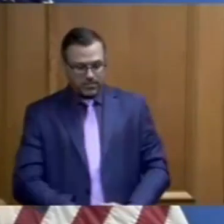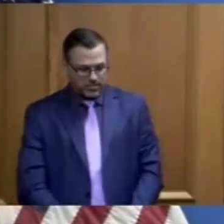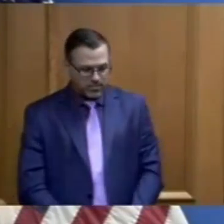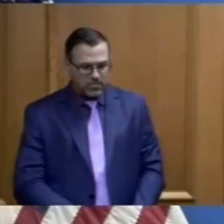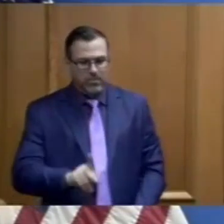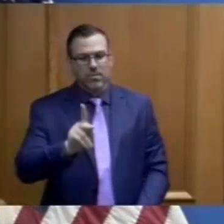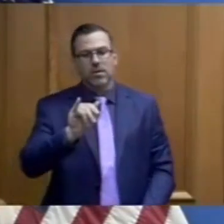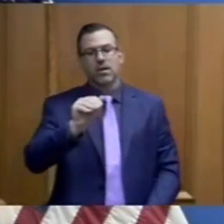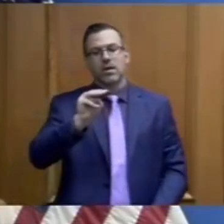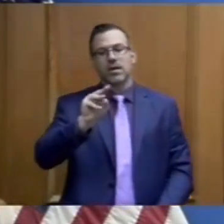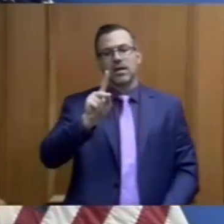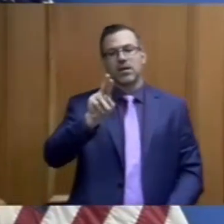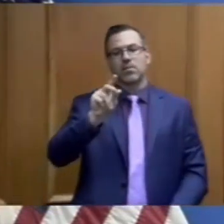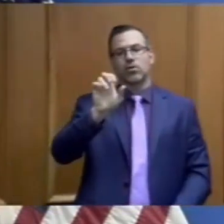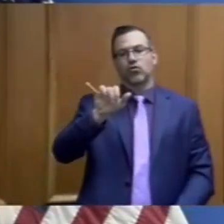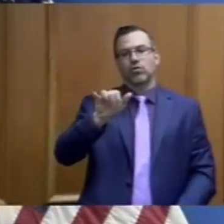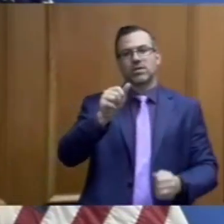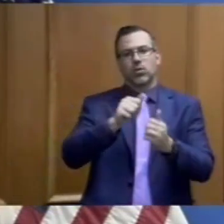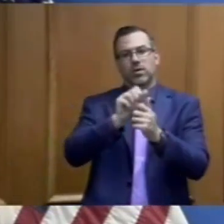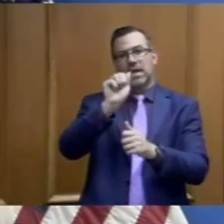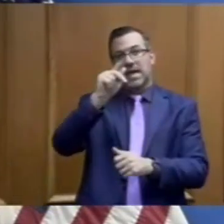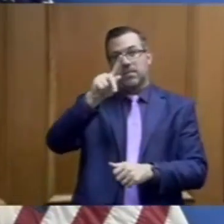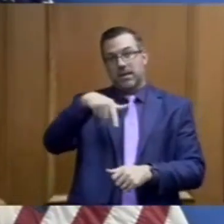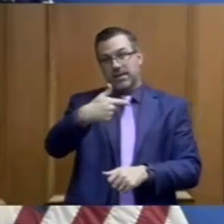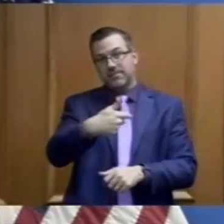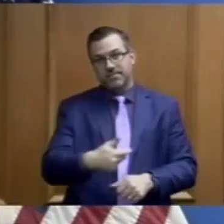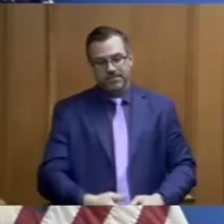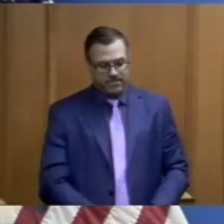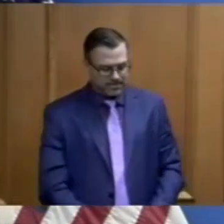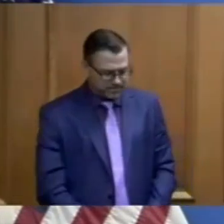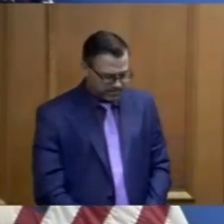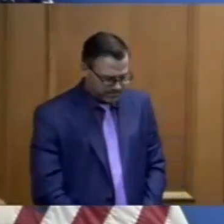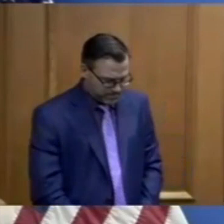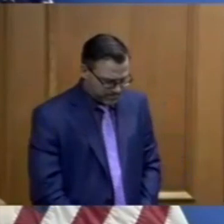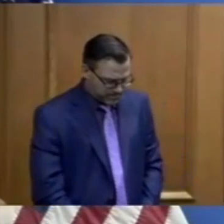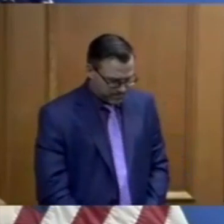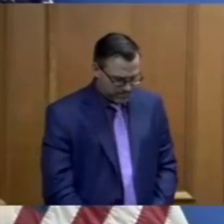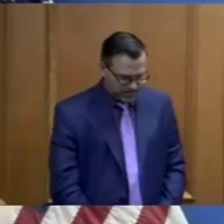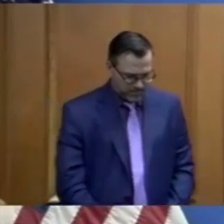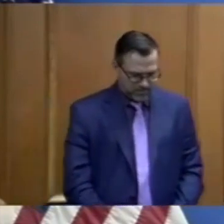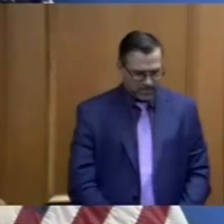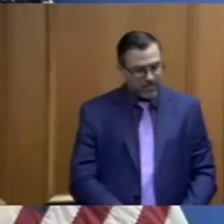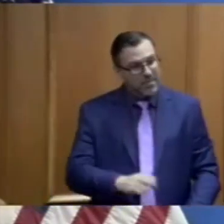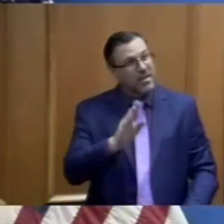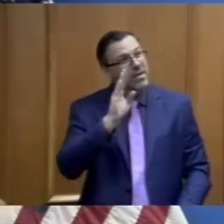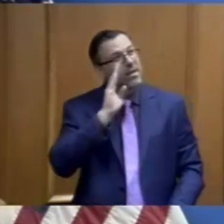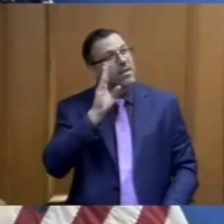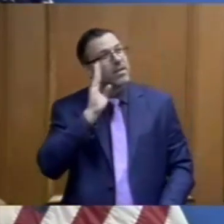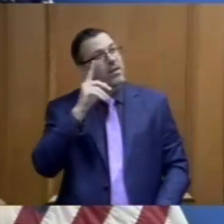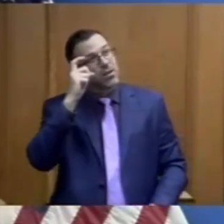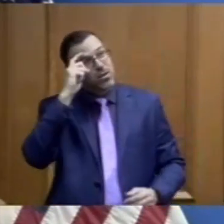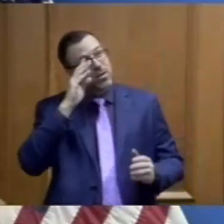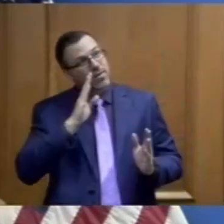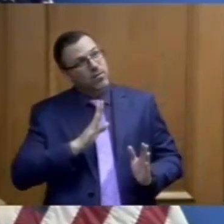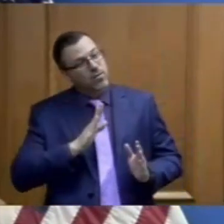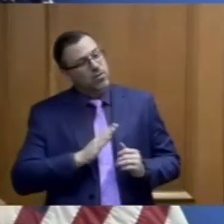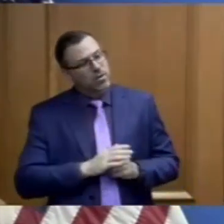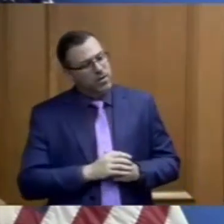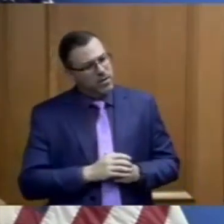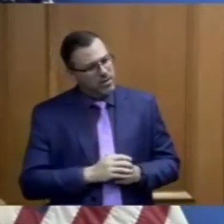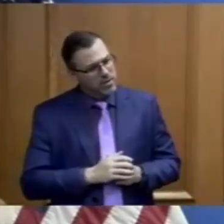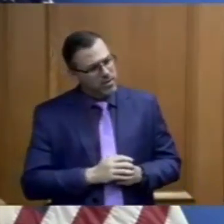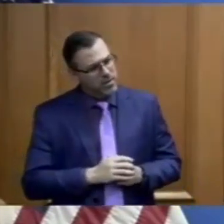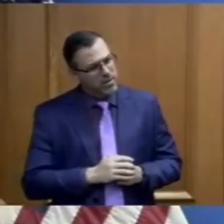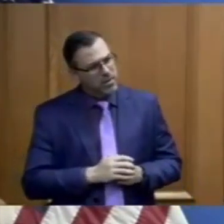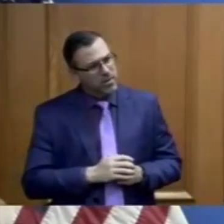we'll go to Kim Kruse with the Associated Press. Kim, your line is open. Hi, Governor. Hi, Kim. So you talk